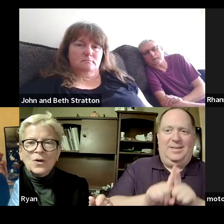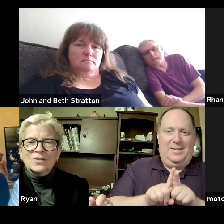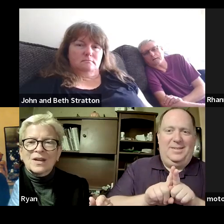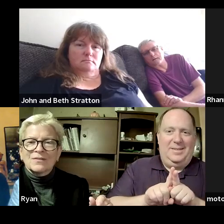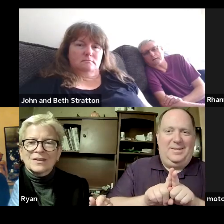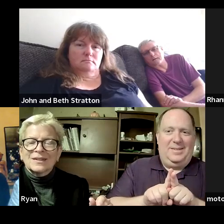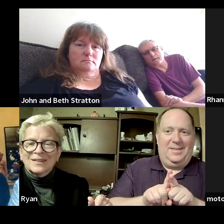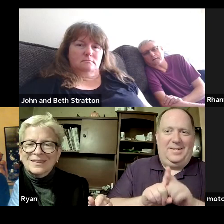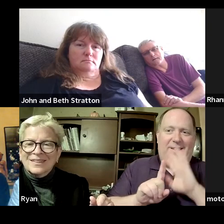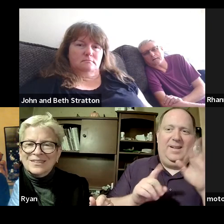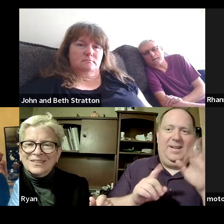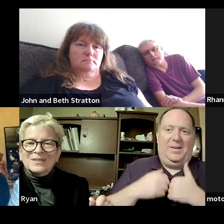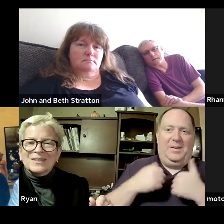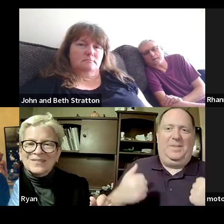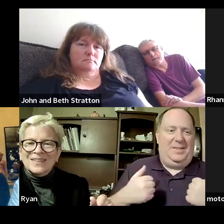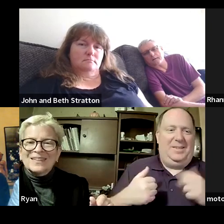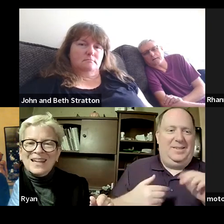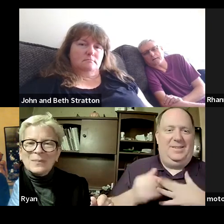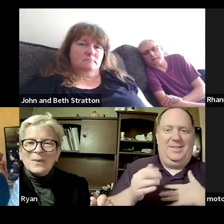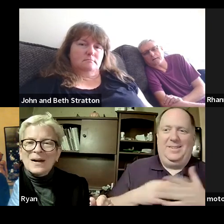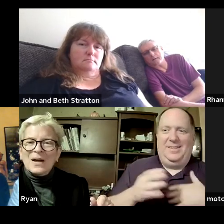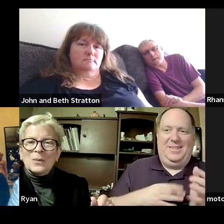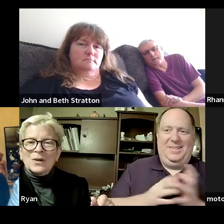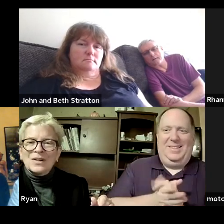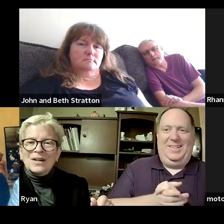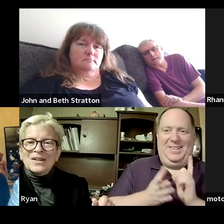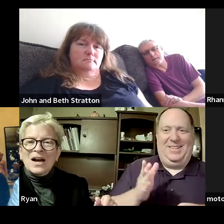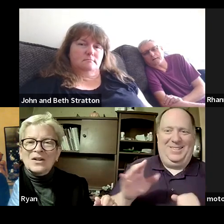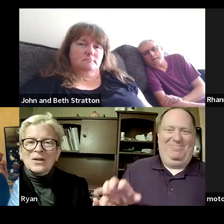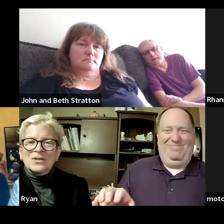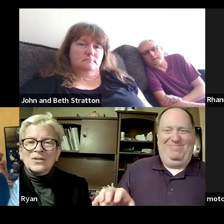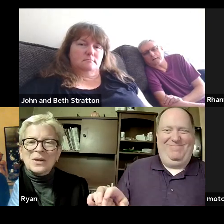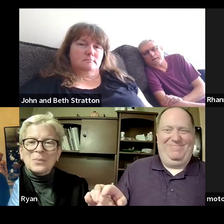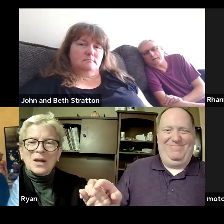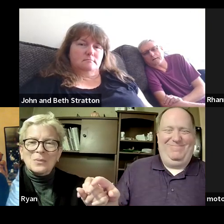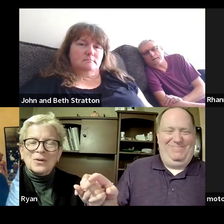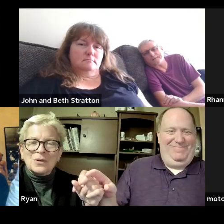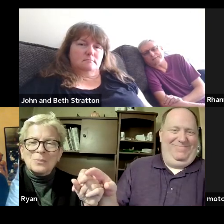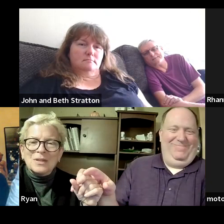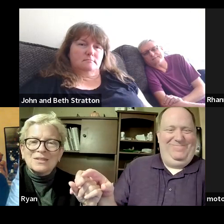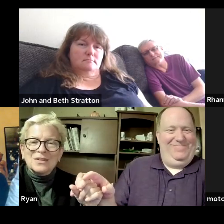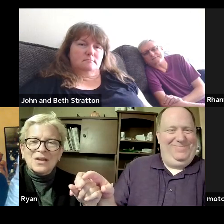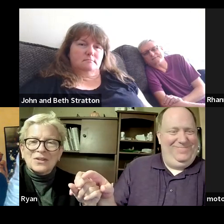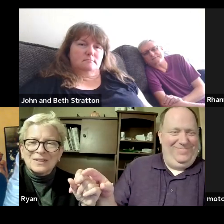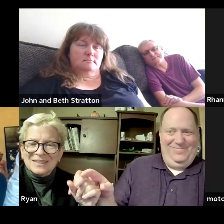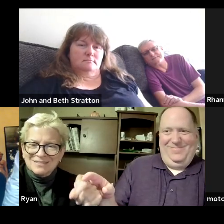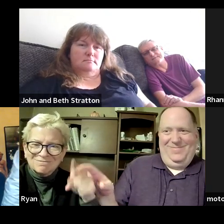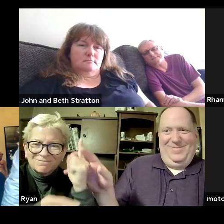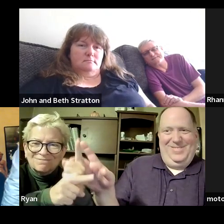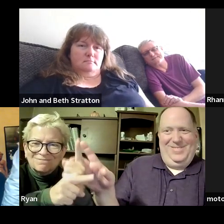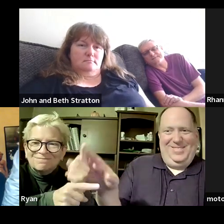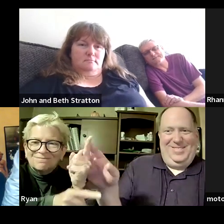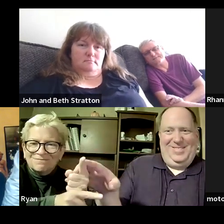24 7. yeah you're gonna be 24 7. awesome so we're not going to separate we're going to be that's